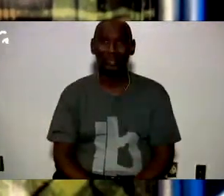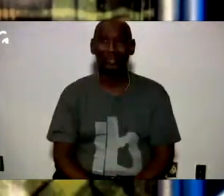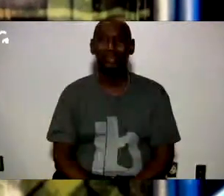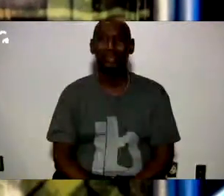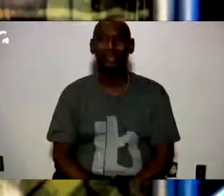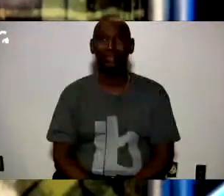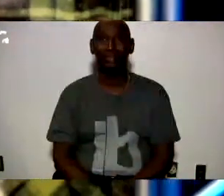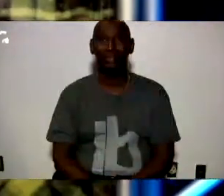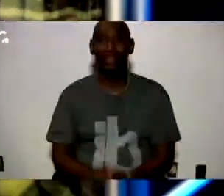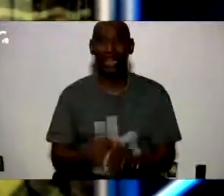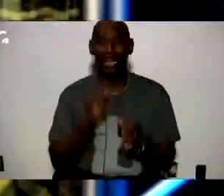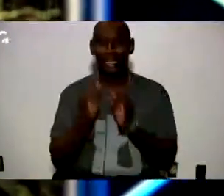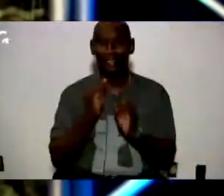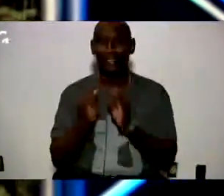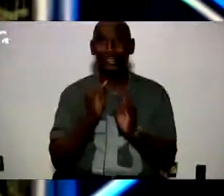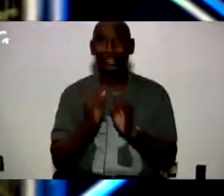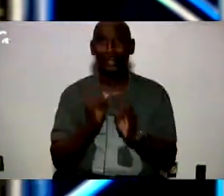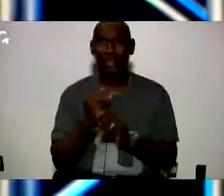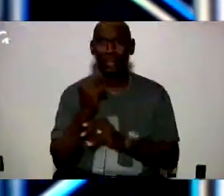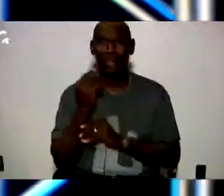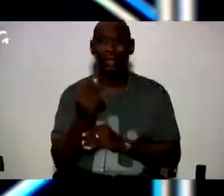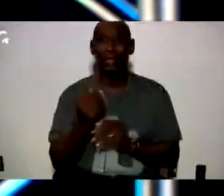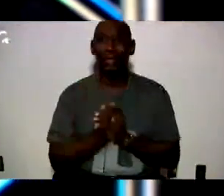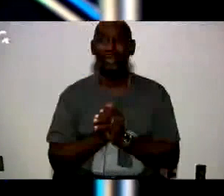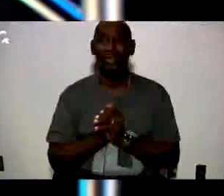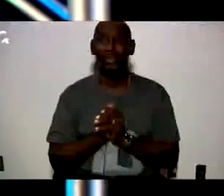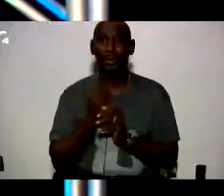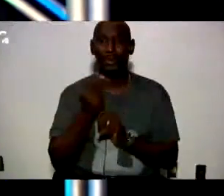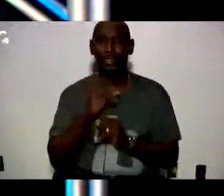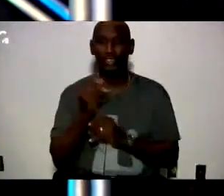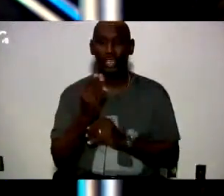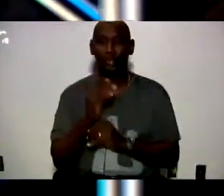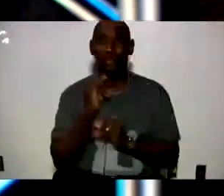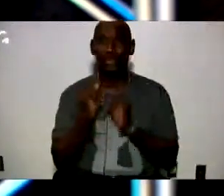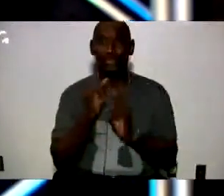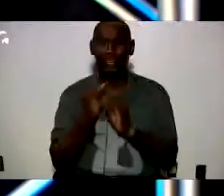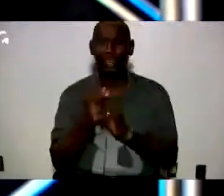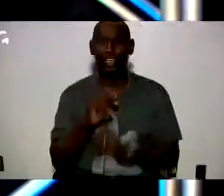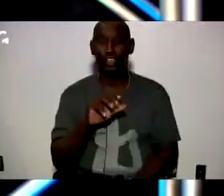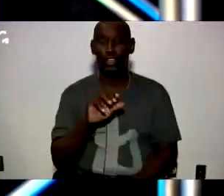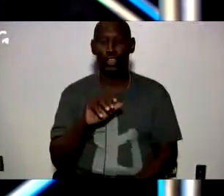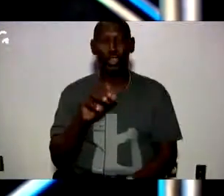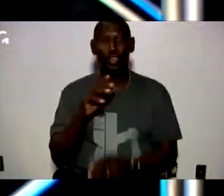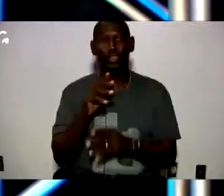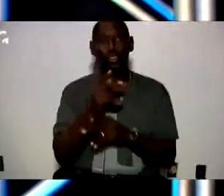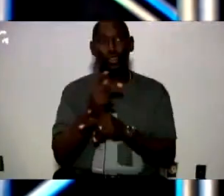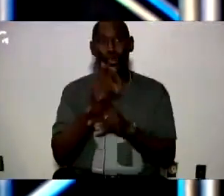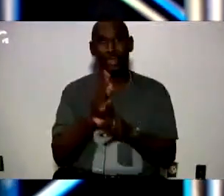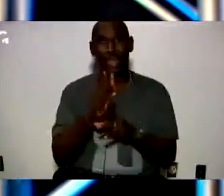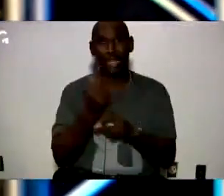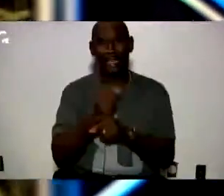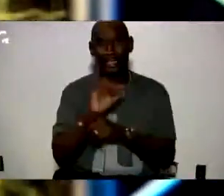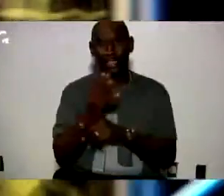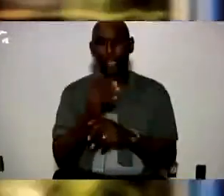I only got interviewed for the only administrative job I ever got interviewed for for Dallas was superintendent. And I got the job twice. How about that?